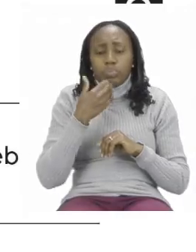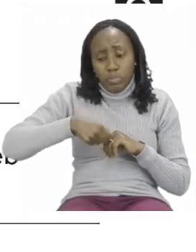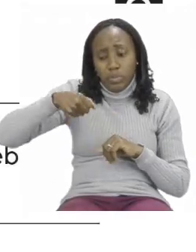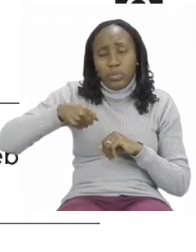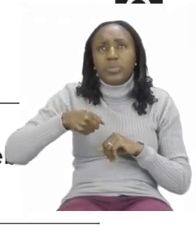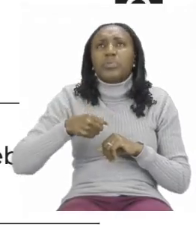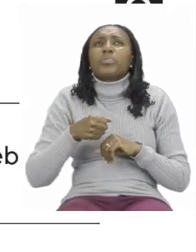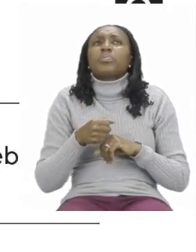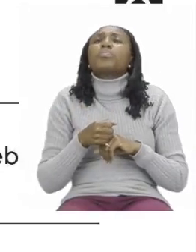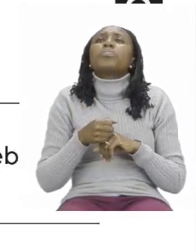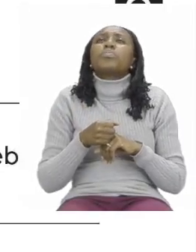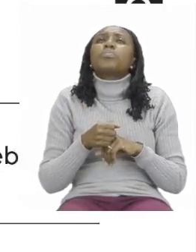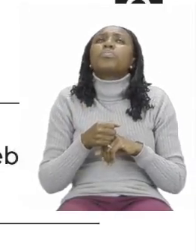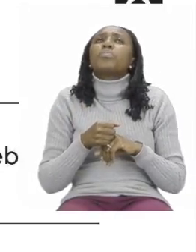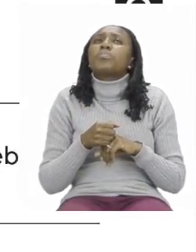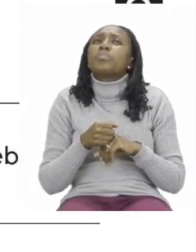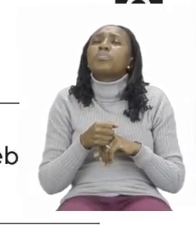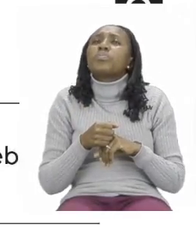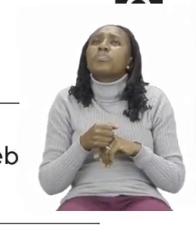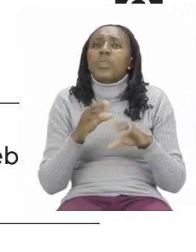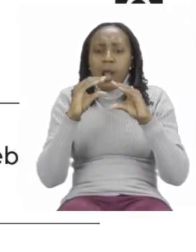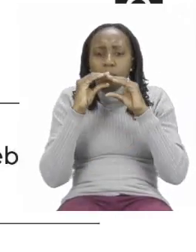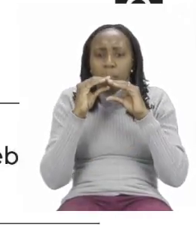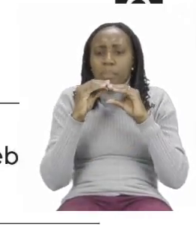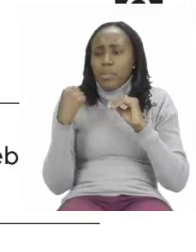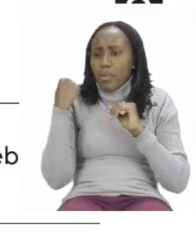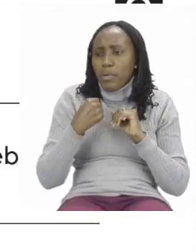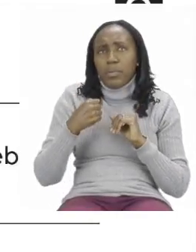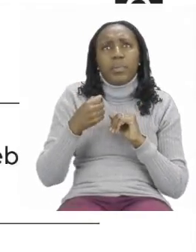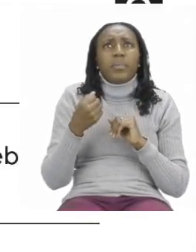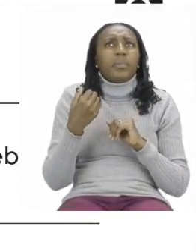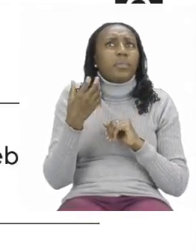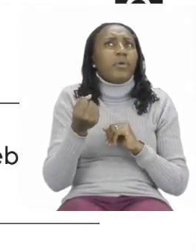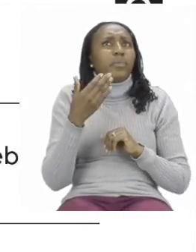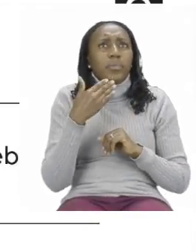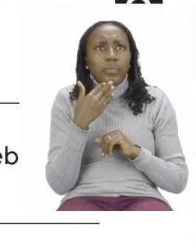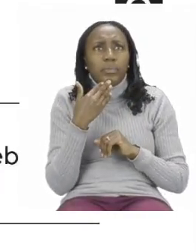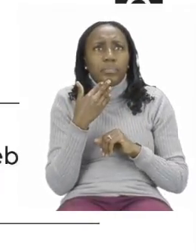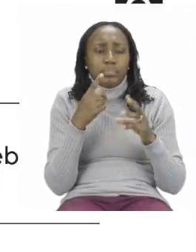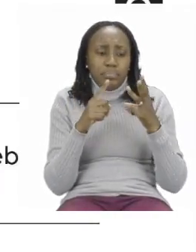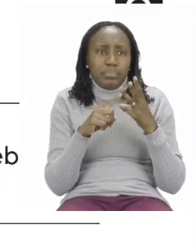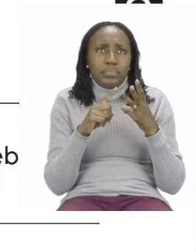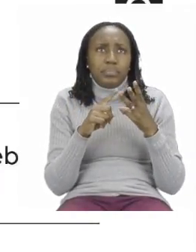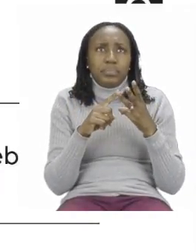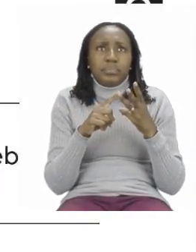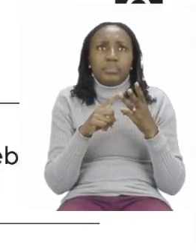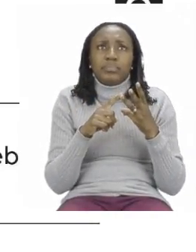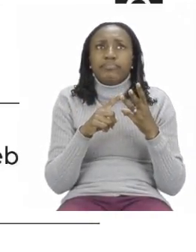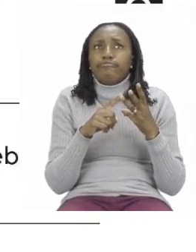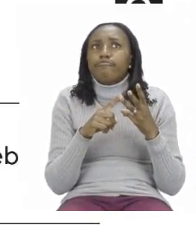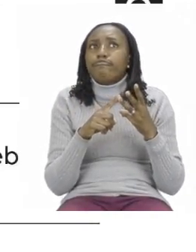brought the sandwiches? Number three says Which